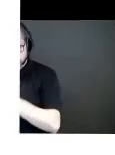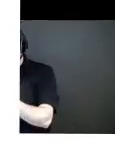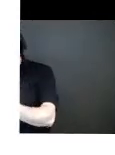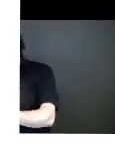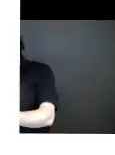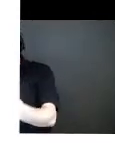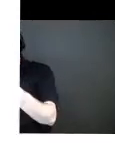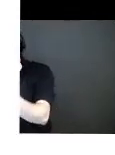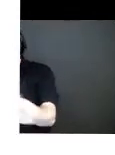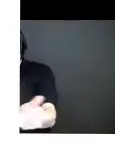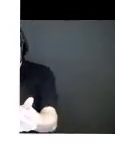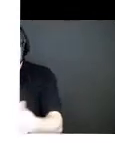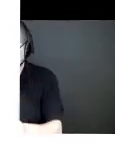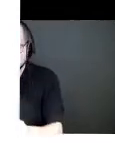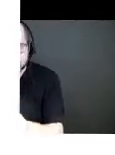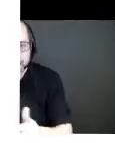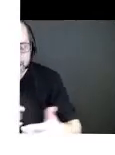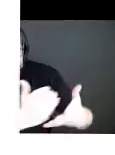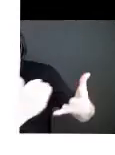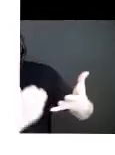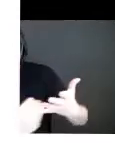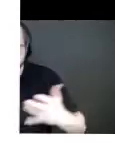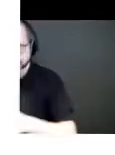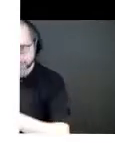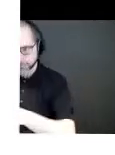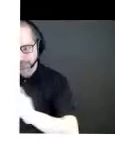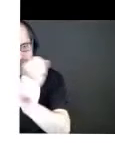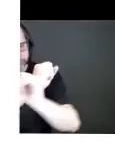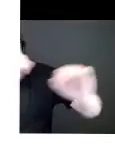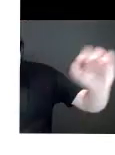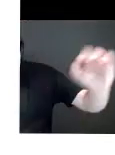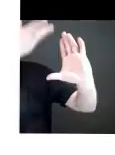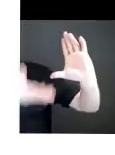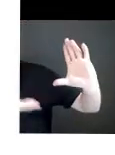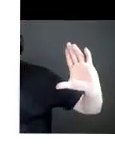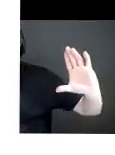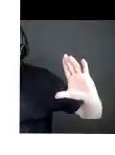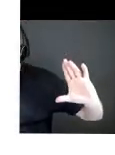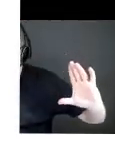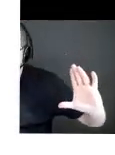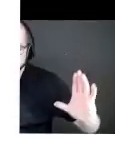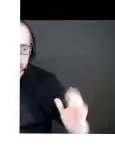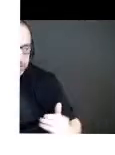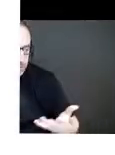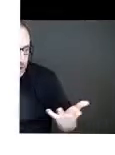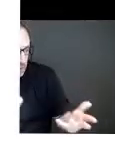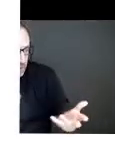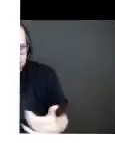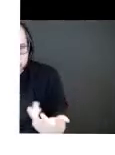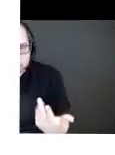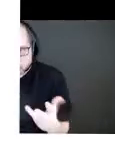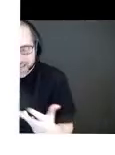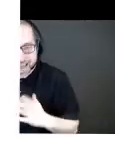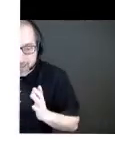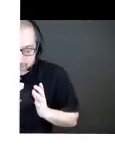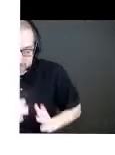our overall company overview, I've got traction here too, because I like to see if you already have customers, customers, or, you know, have you